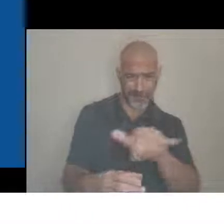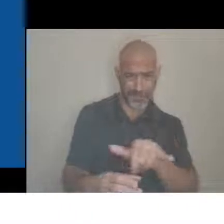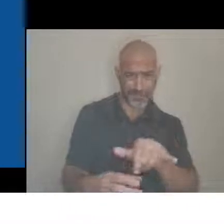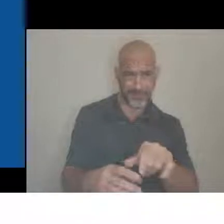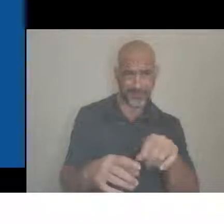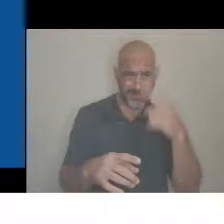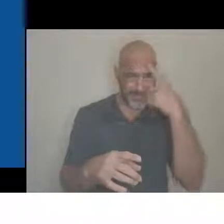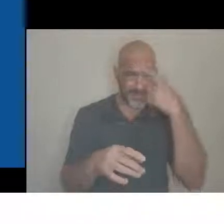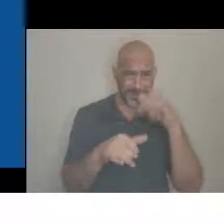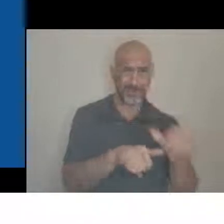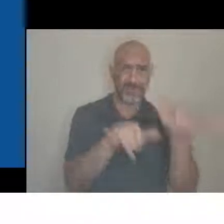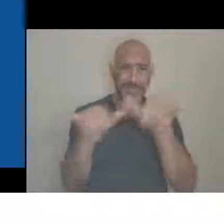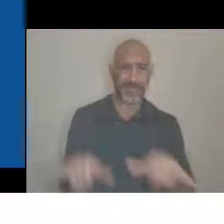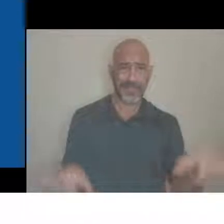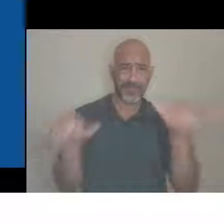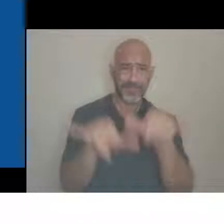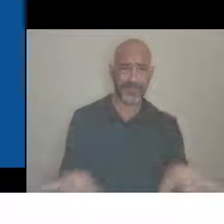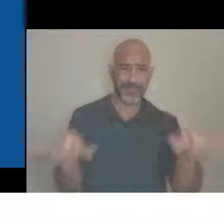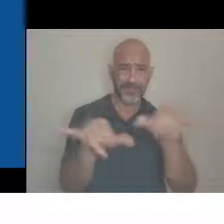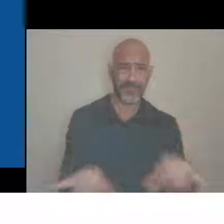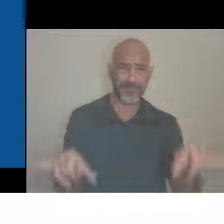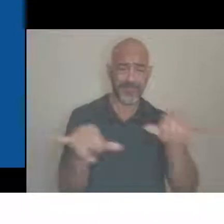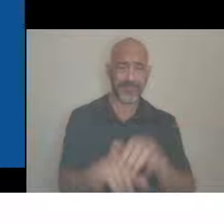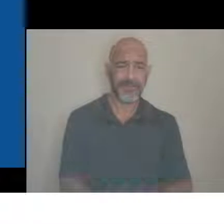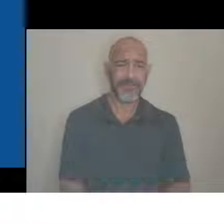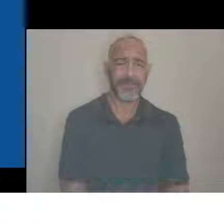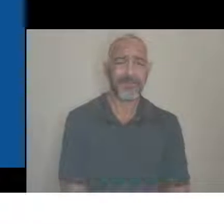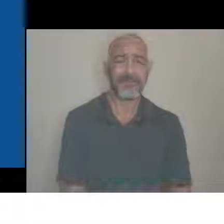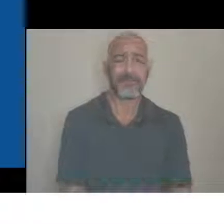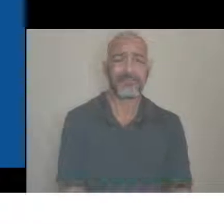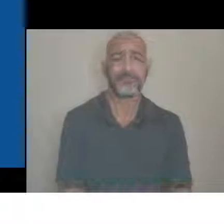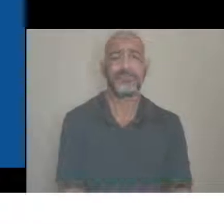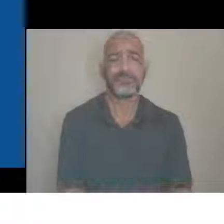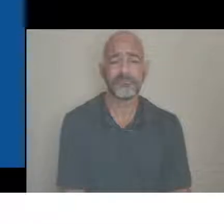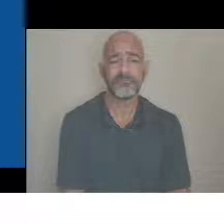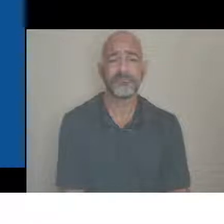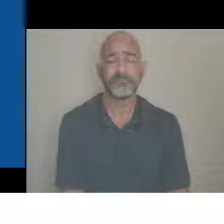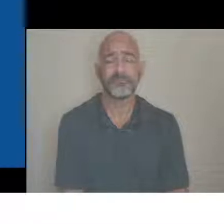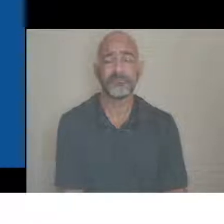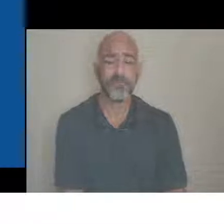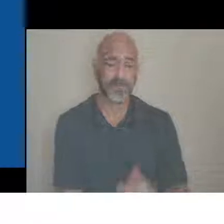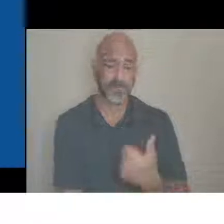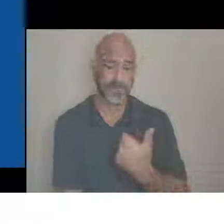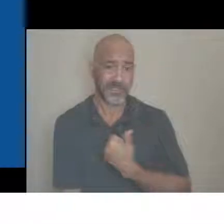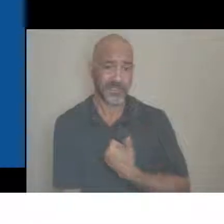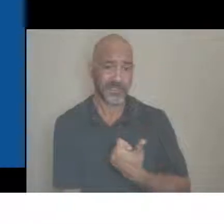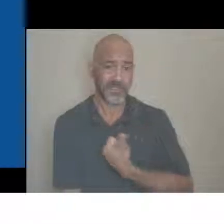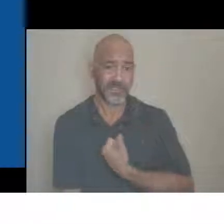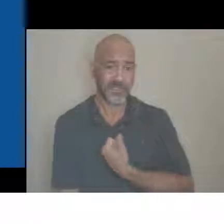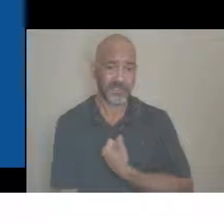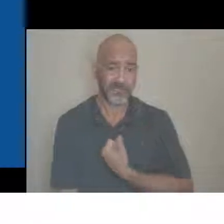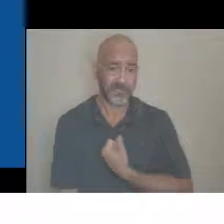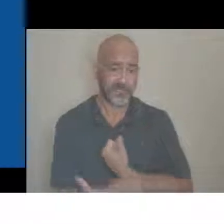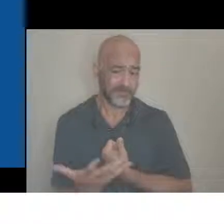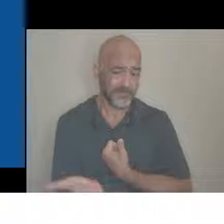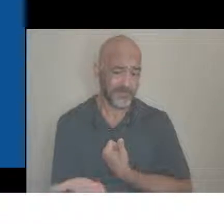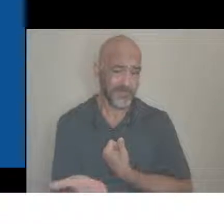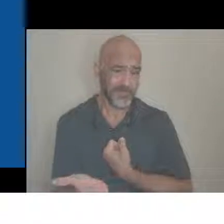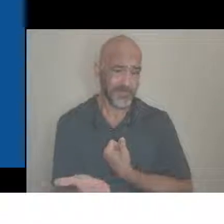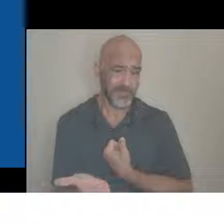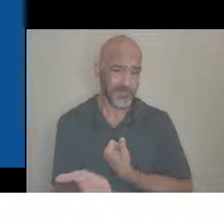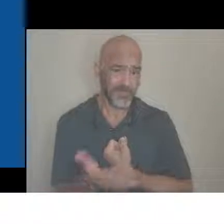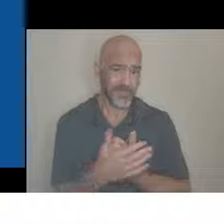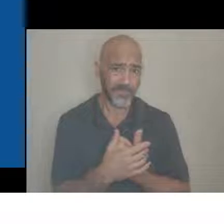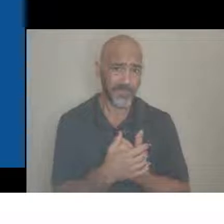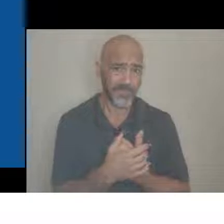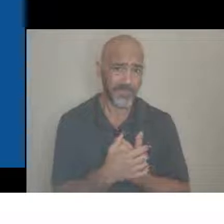myself, and that just because doctors will see me in a chair, sometimes they'll talk